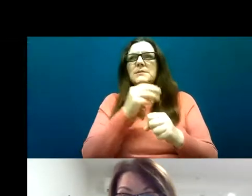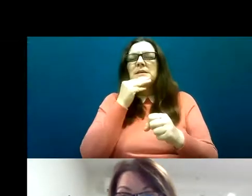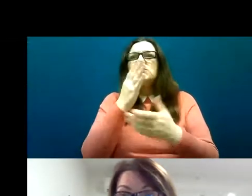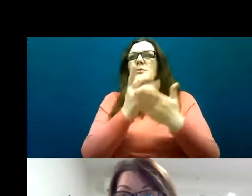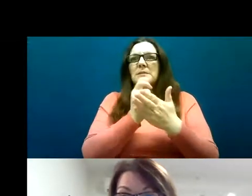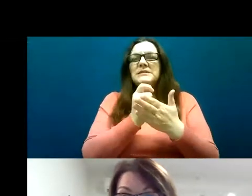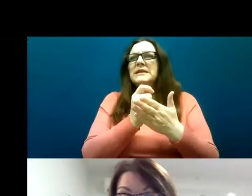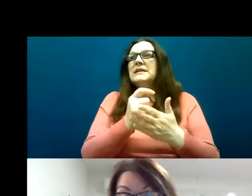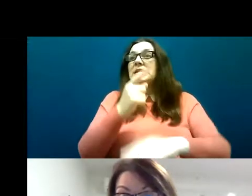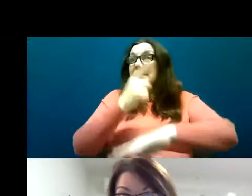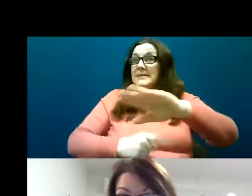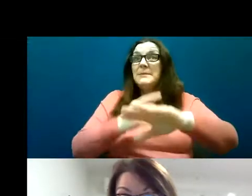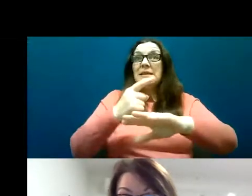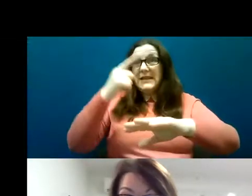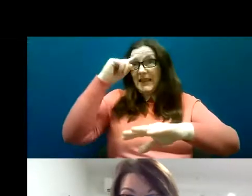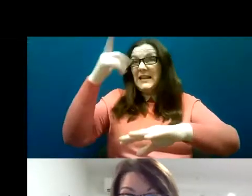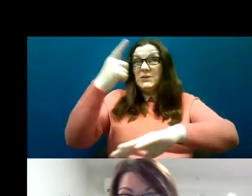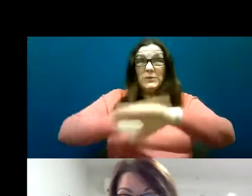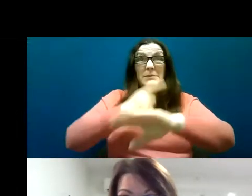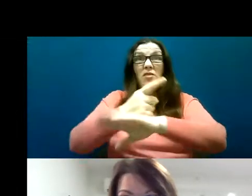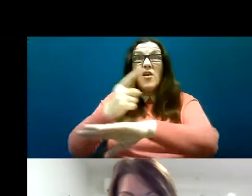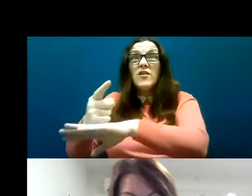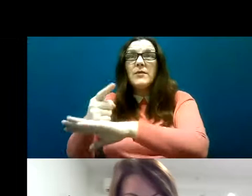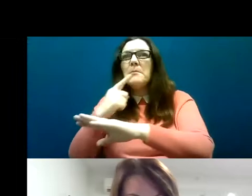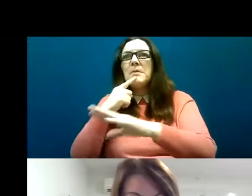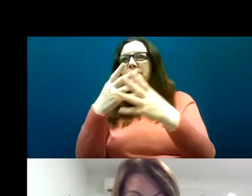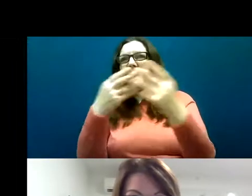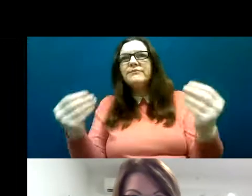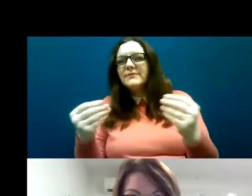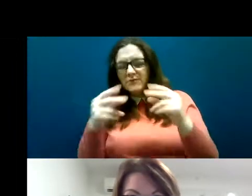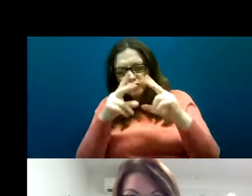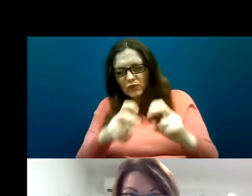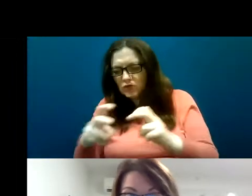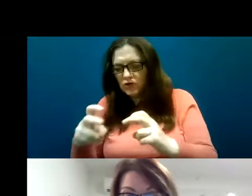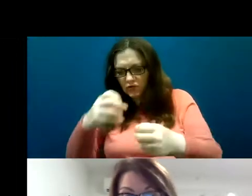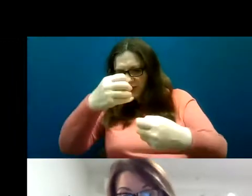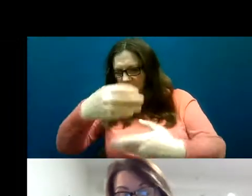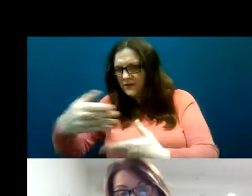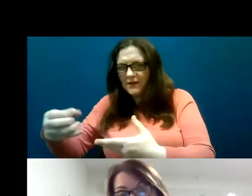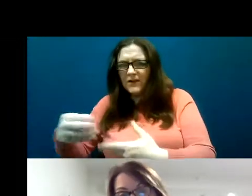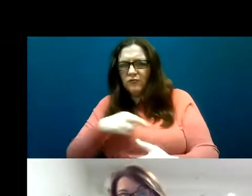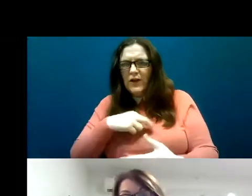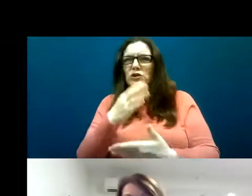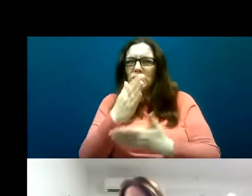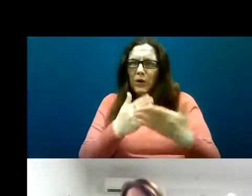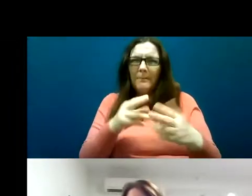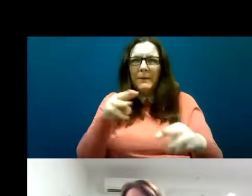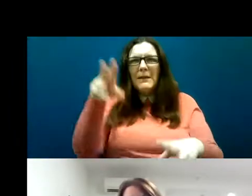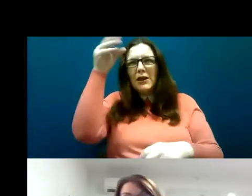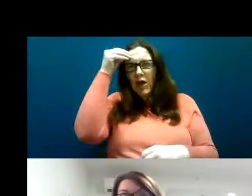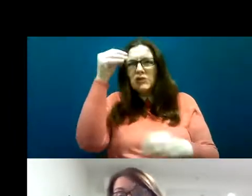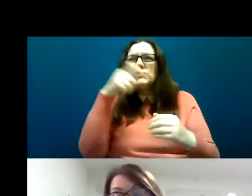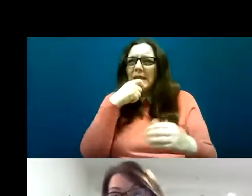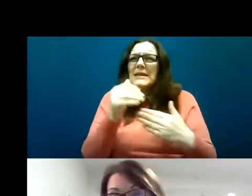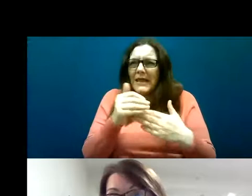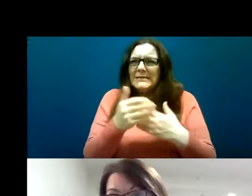disability in homeless research and homelessness data. And we really wanted to explore this further and